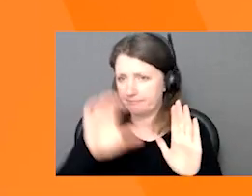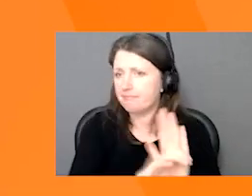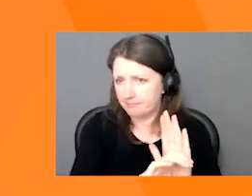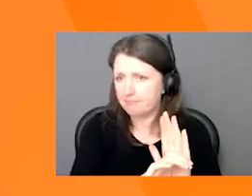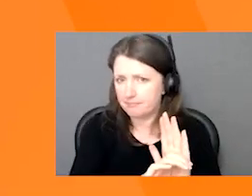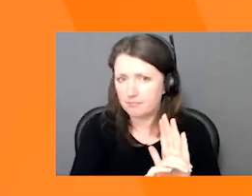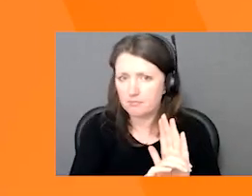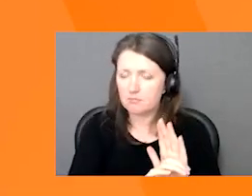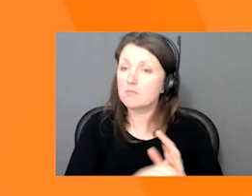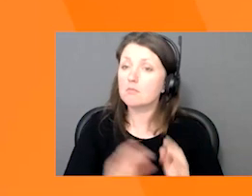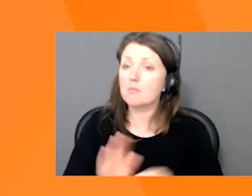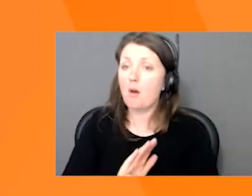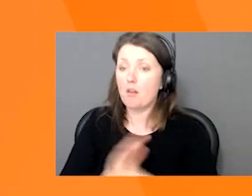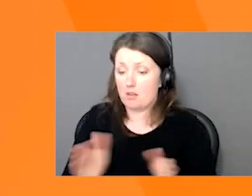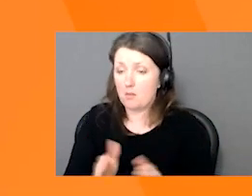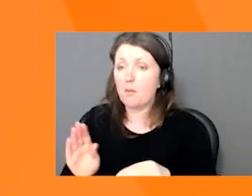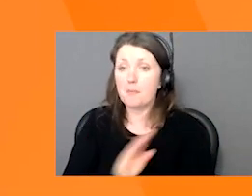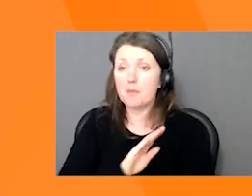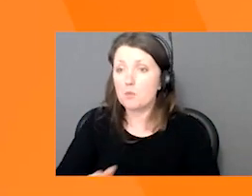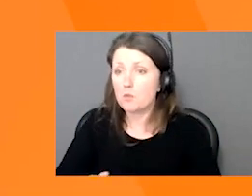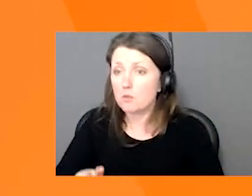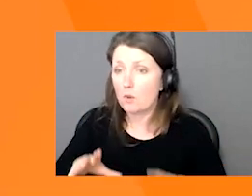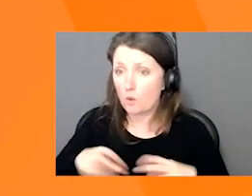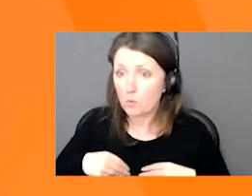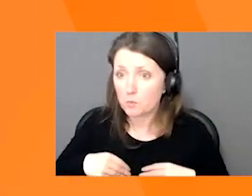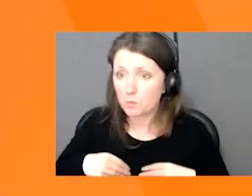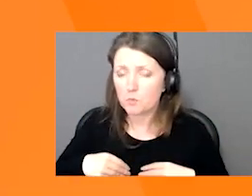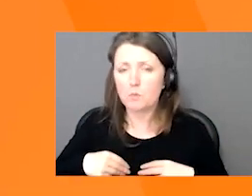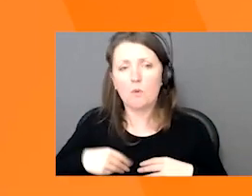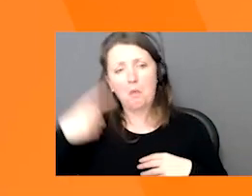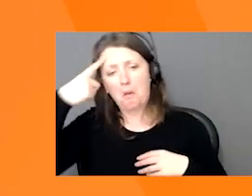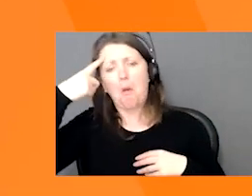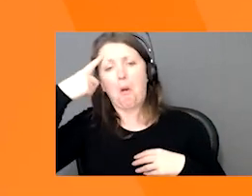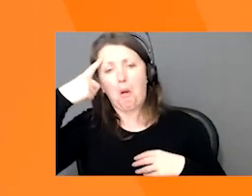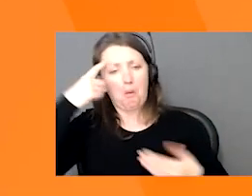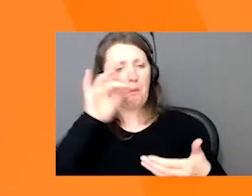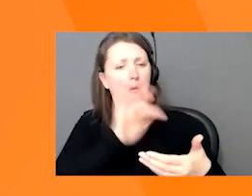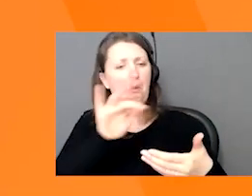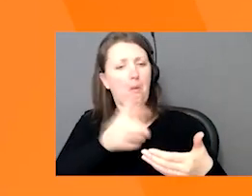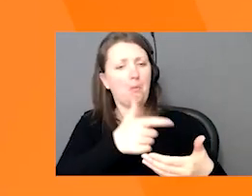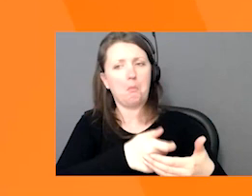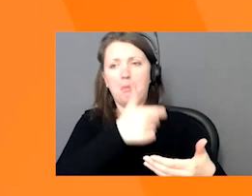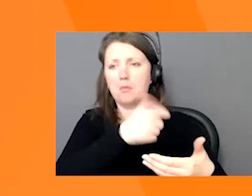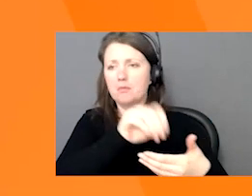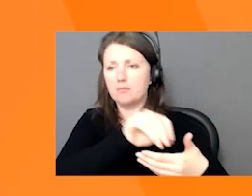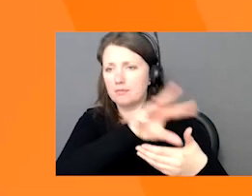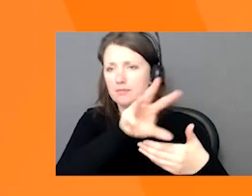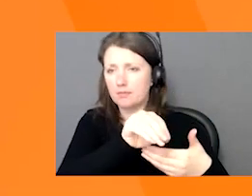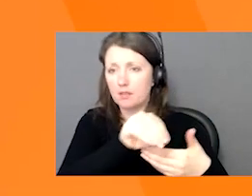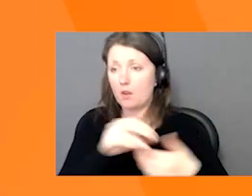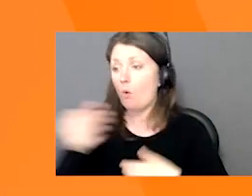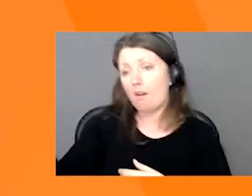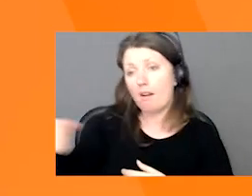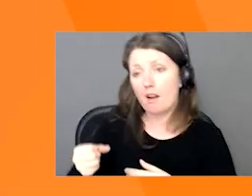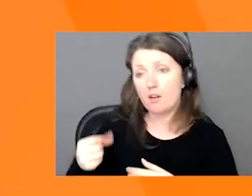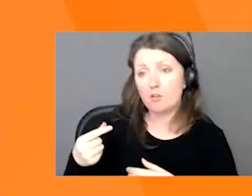inexpensively, many small business owners think they can take their own images on their smartphone or hire a graphic designer. While this is something